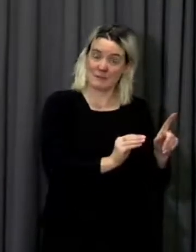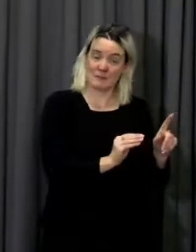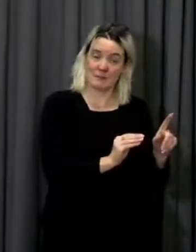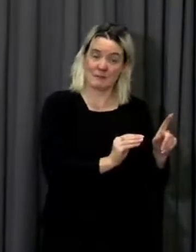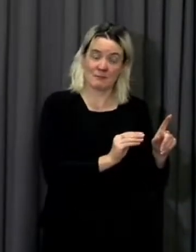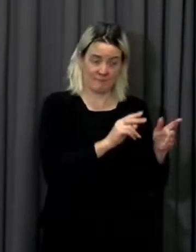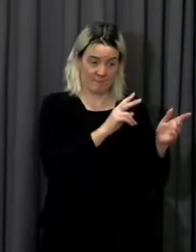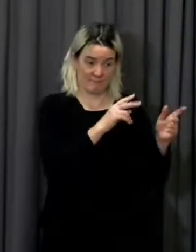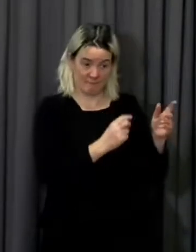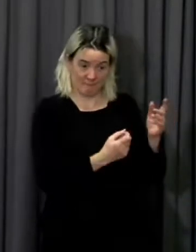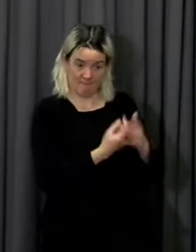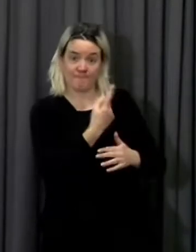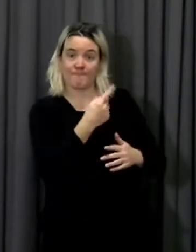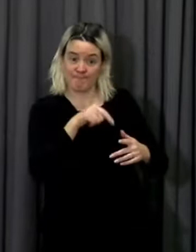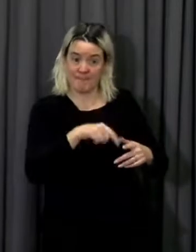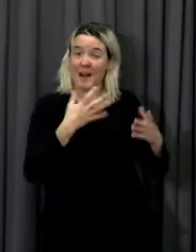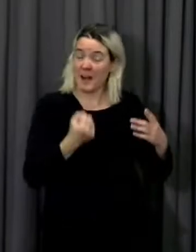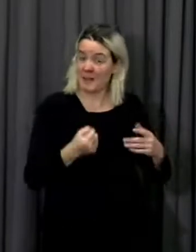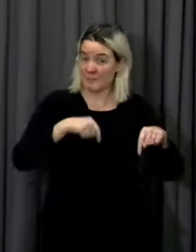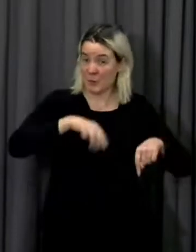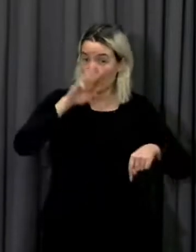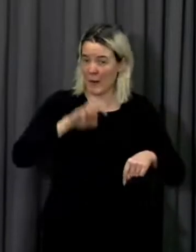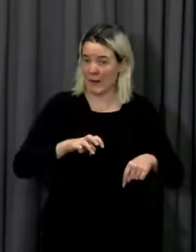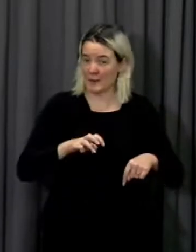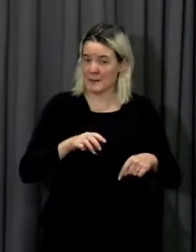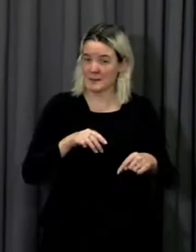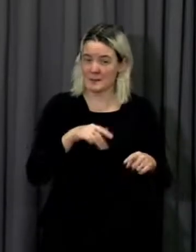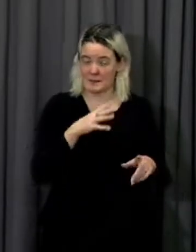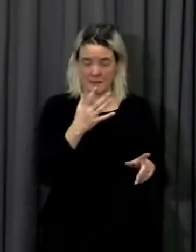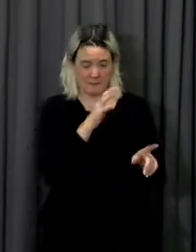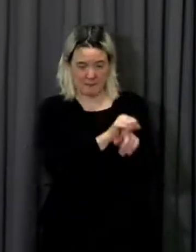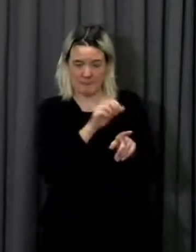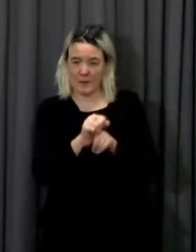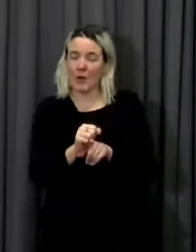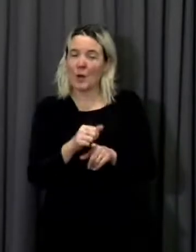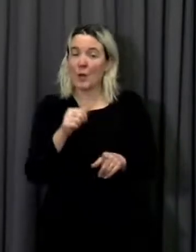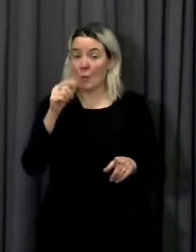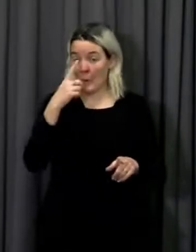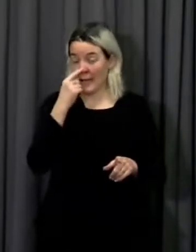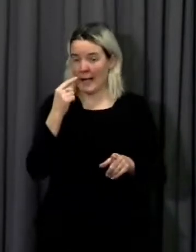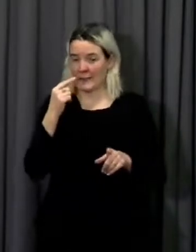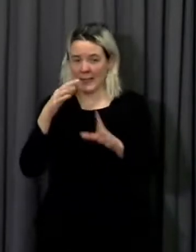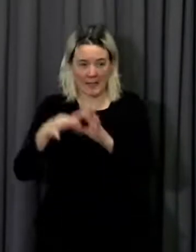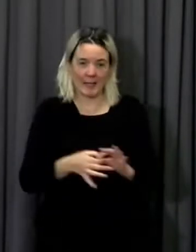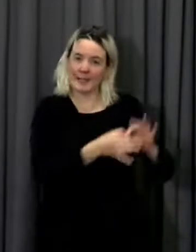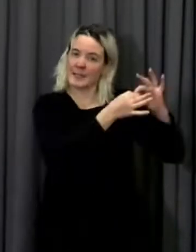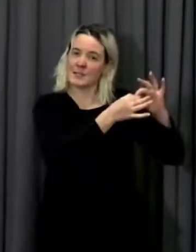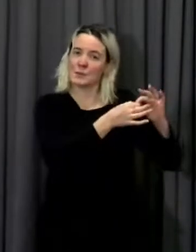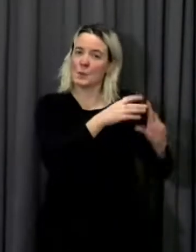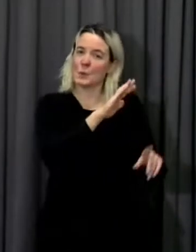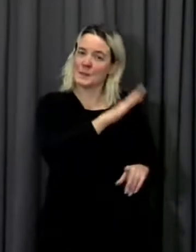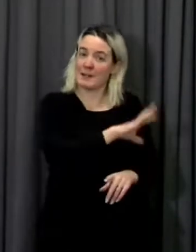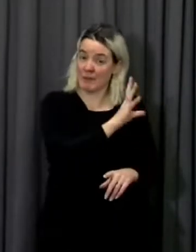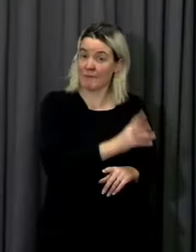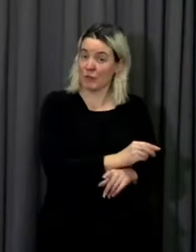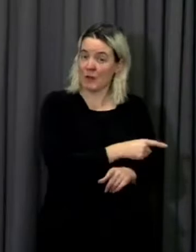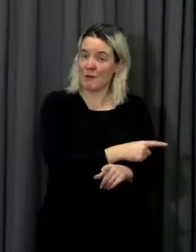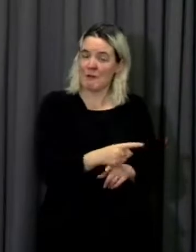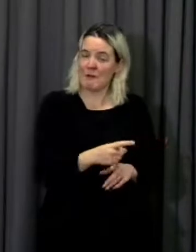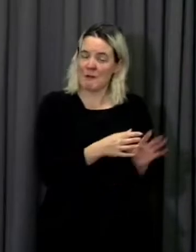Wales. We have several cases, most of which we can trace directly to South Africa, but we are concerned about